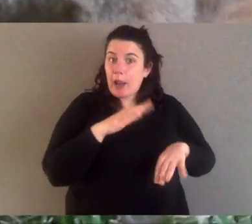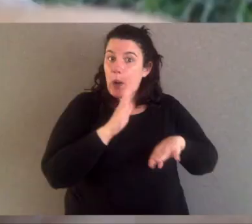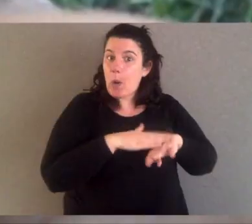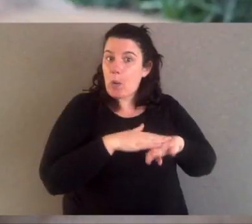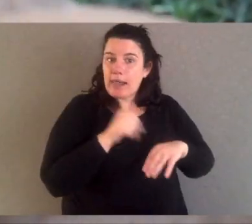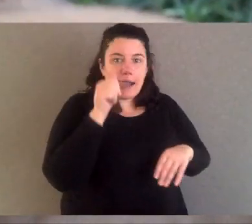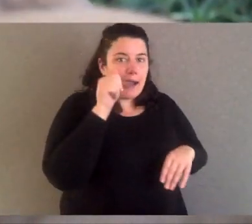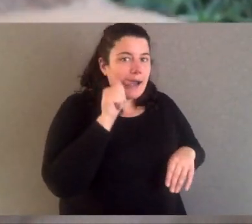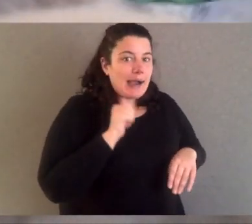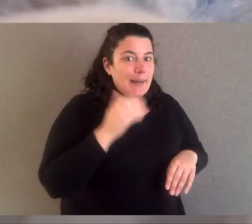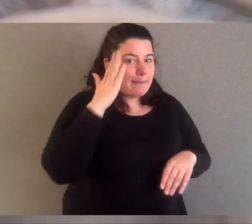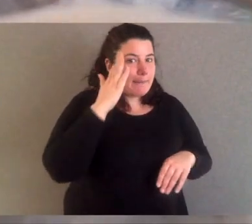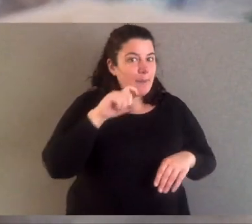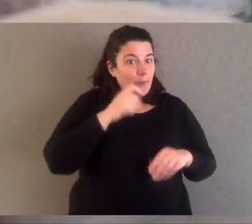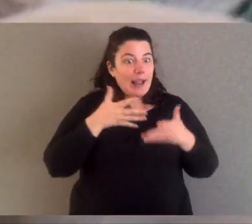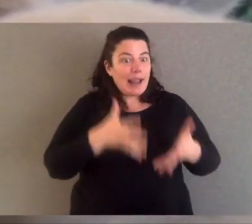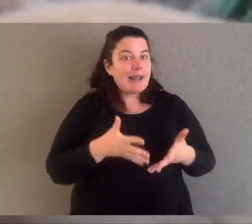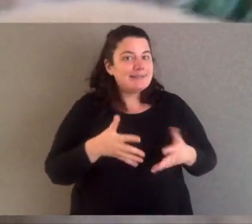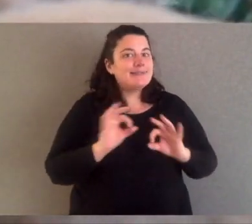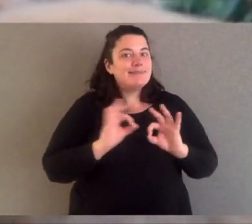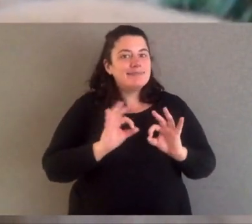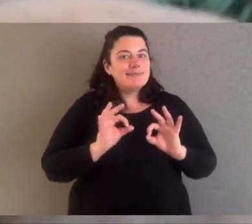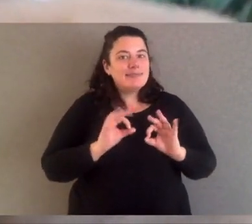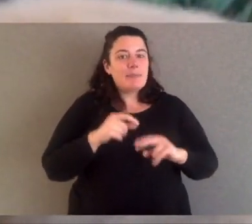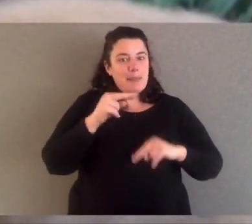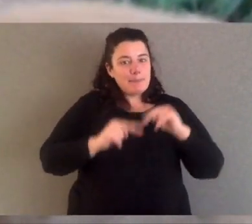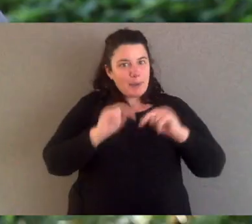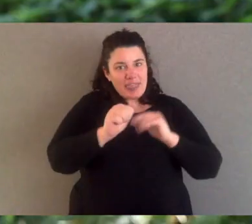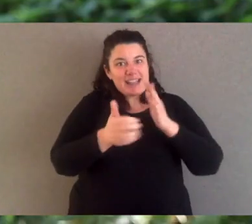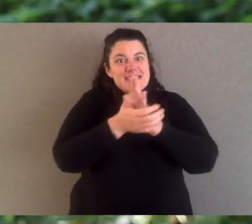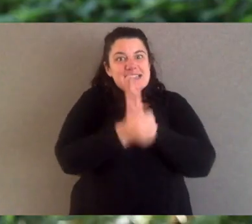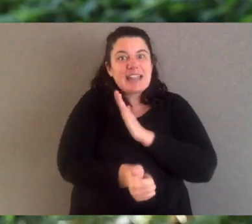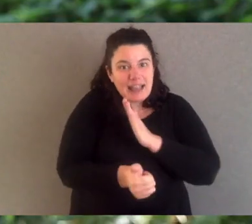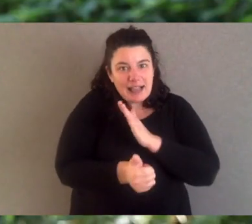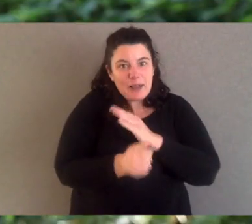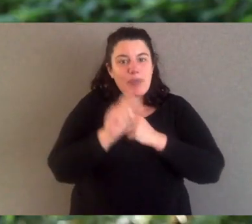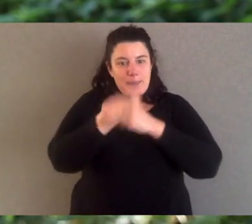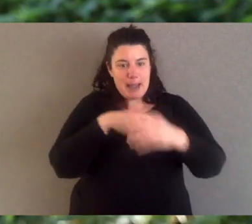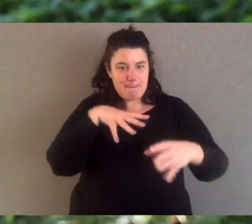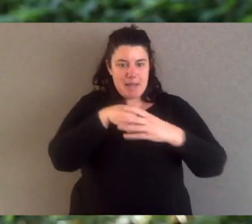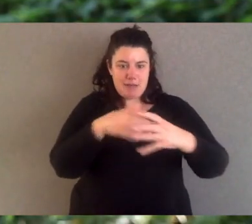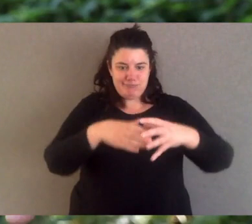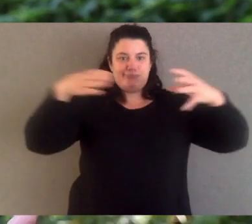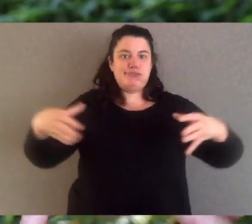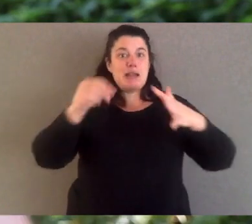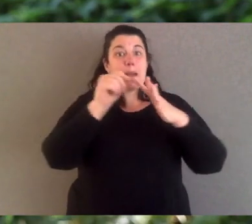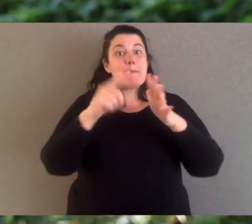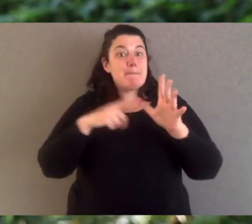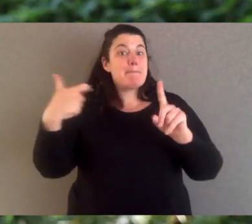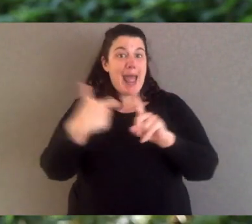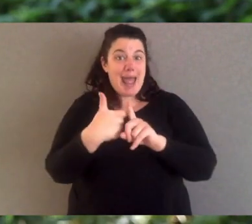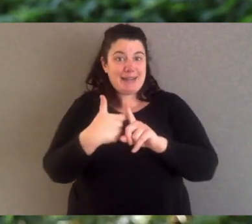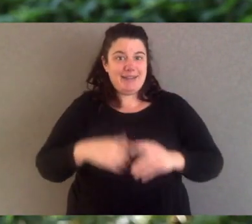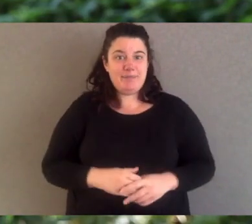But that's building social skills for when they too become a part of the pack. A dingoes live in every Australian environment except